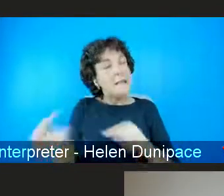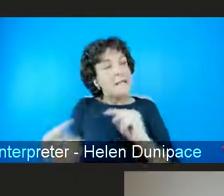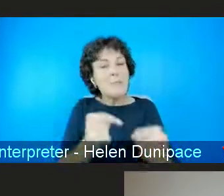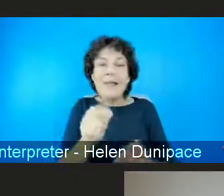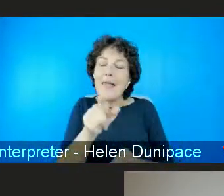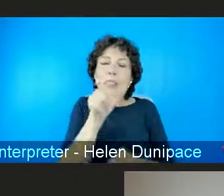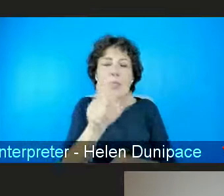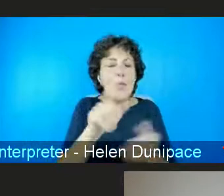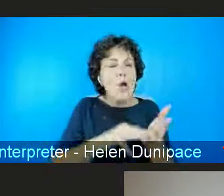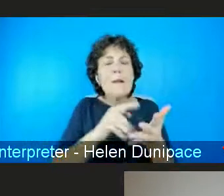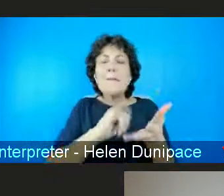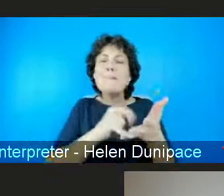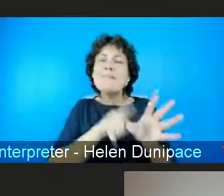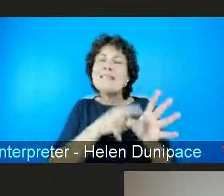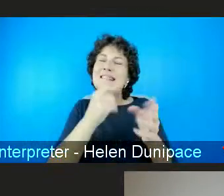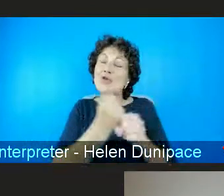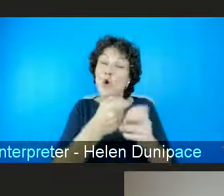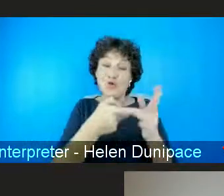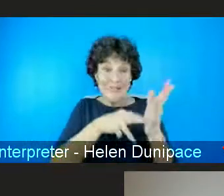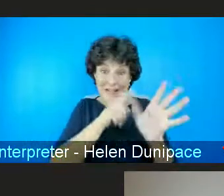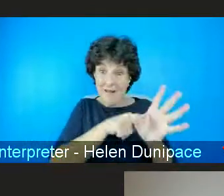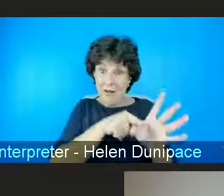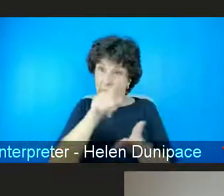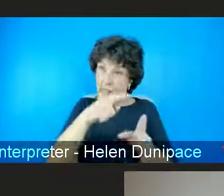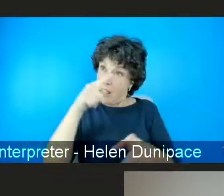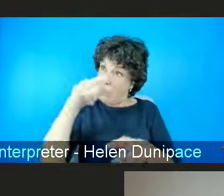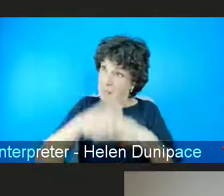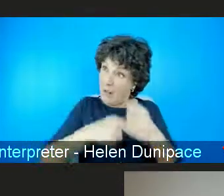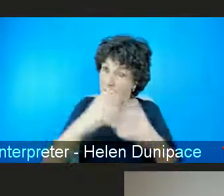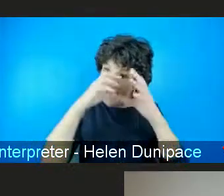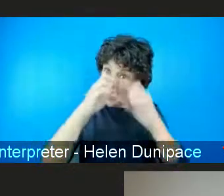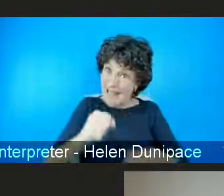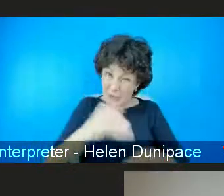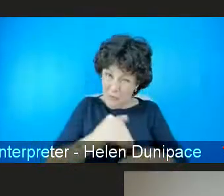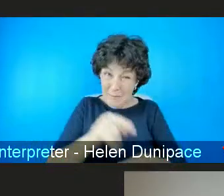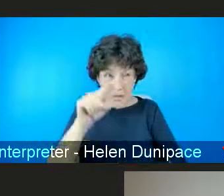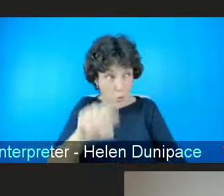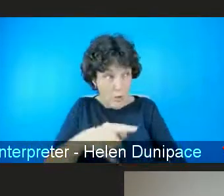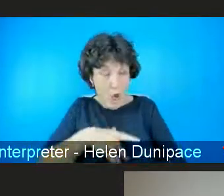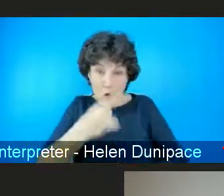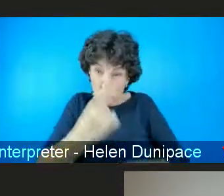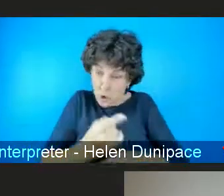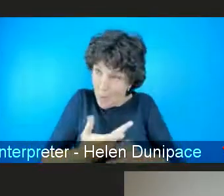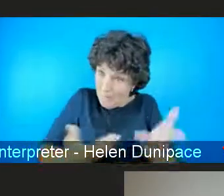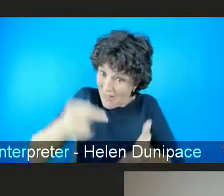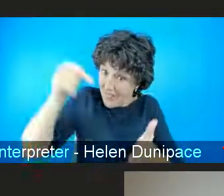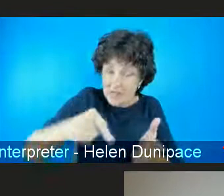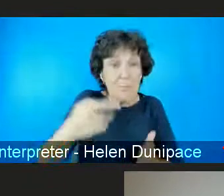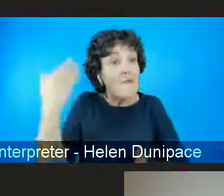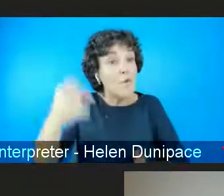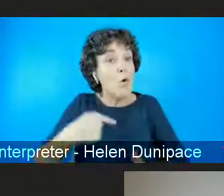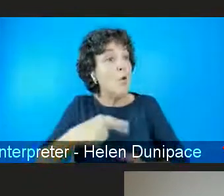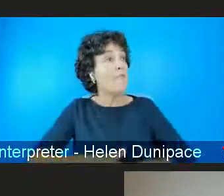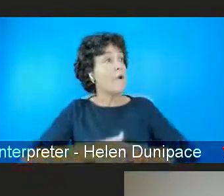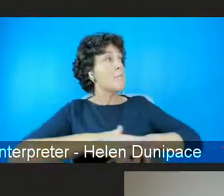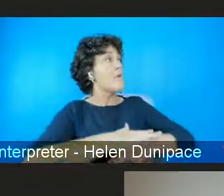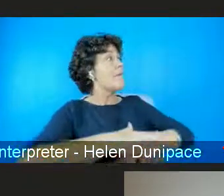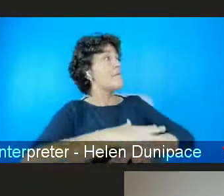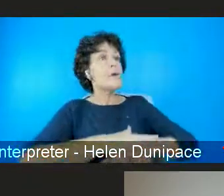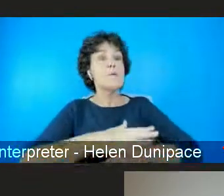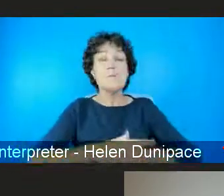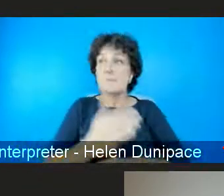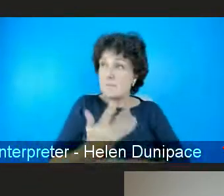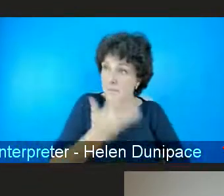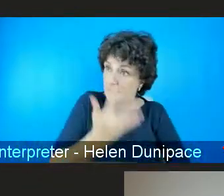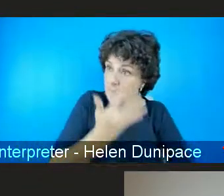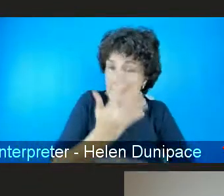does this mean that we are actually now talking about this unspoken epidemic in a serious way that will lead to fundamental change that, as you say,